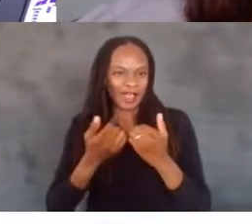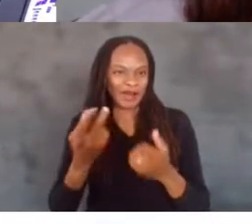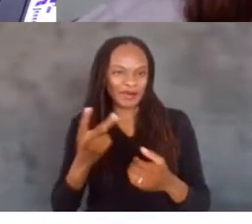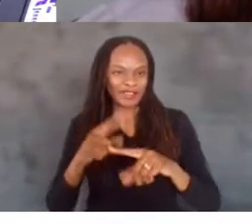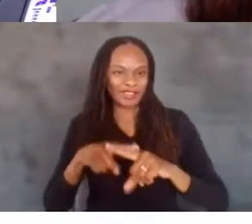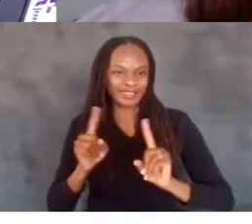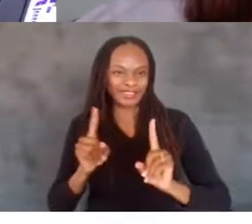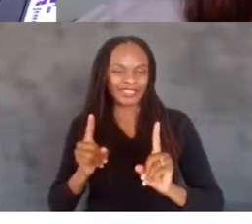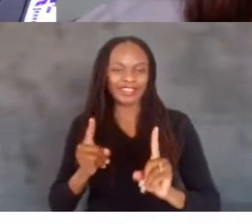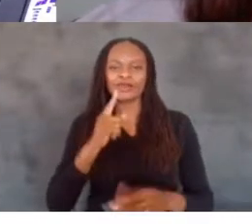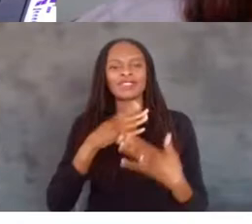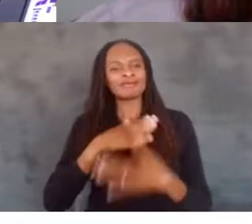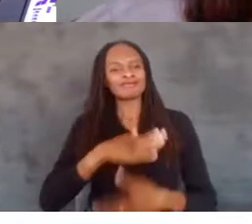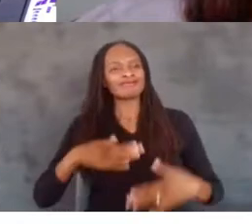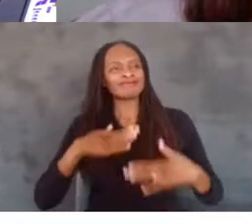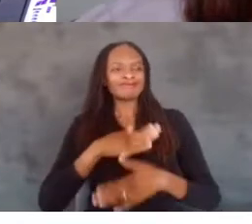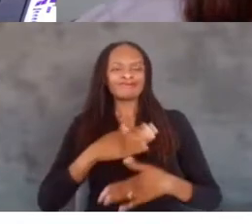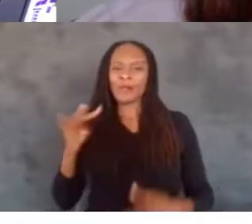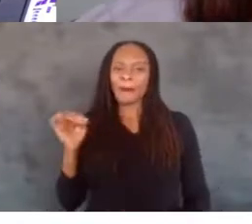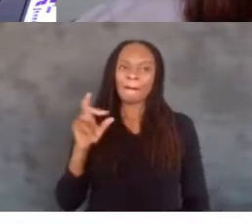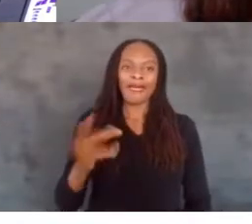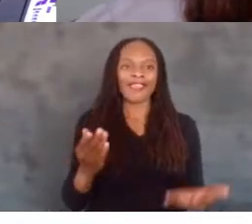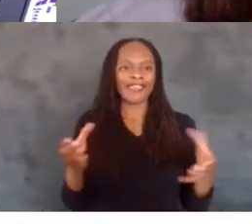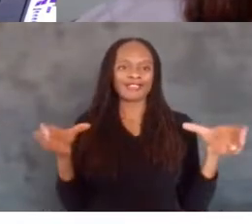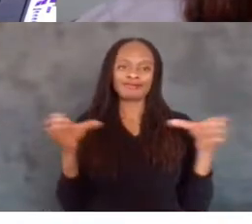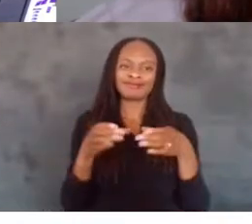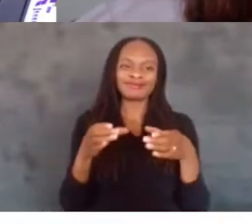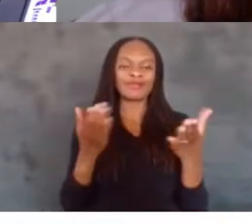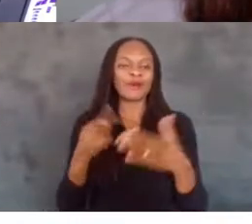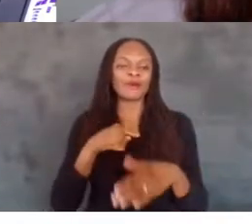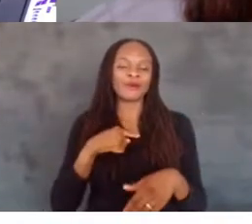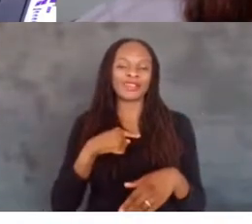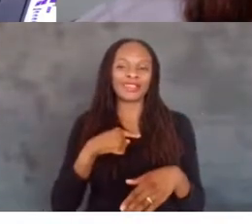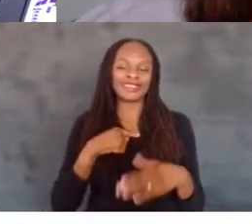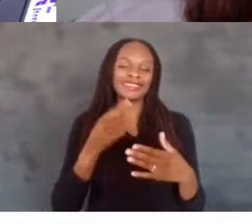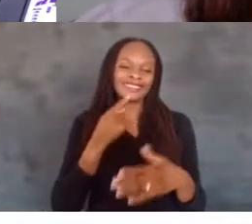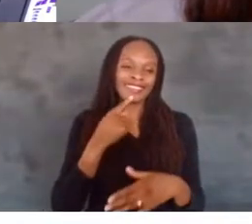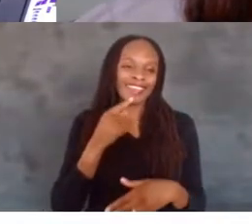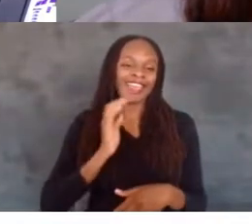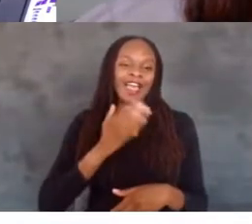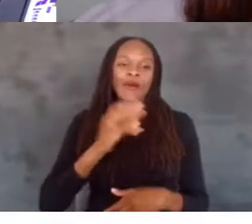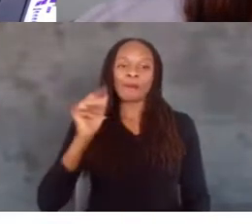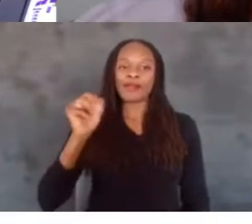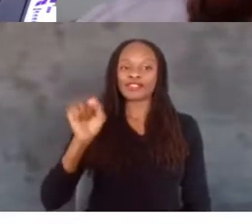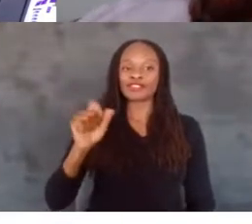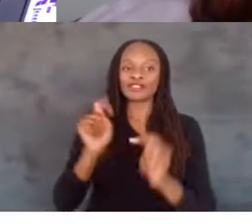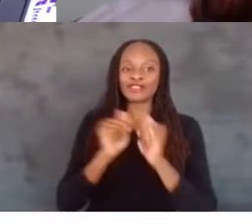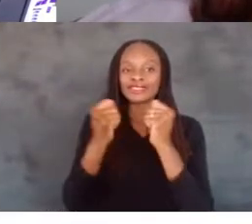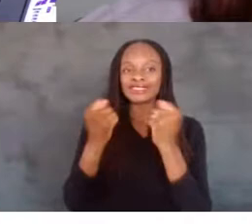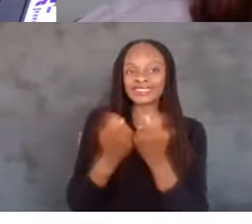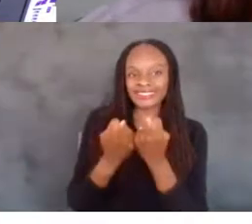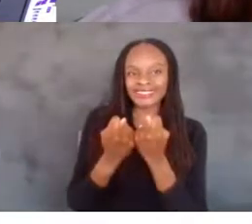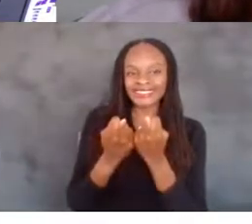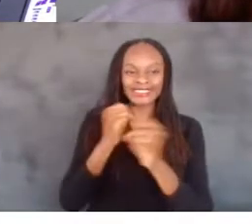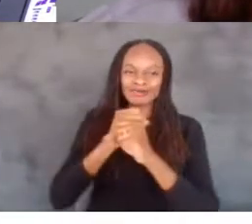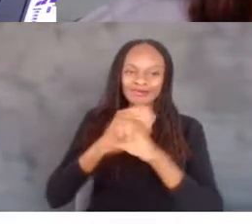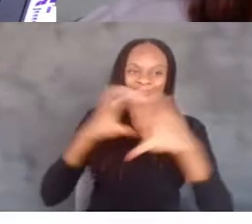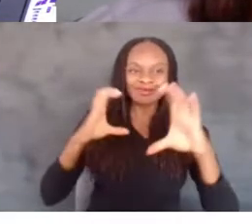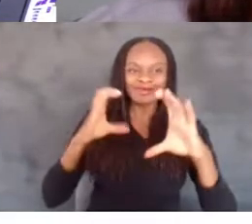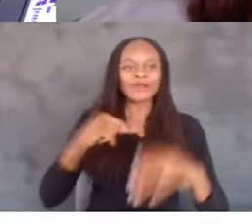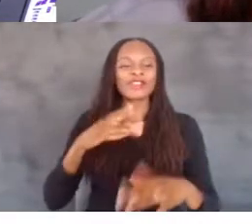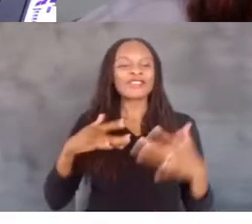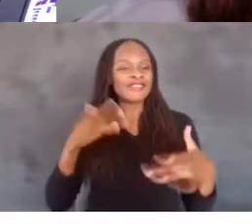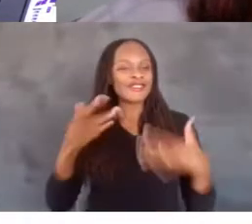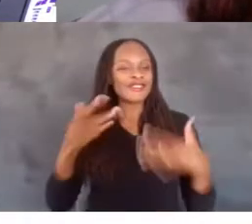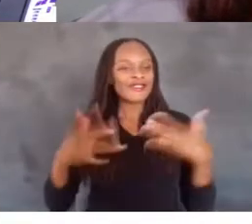pleased to be back here with our, as we affectionately call you, our Microsoft Teams team. We just, we're thrilled to be